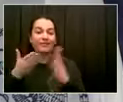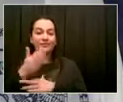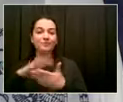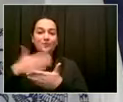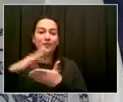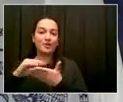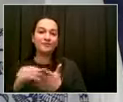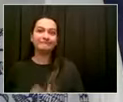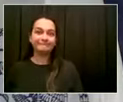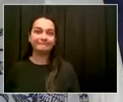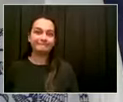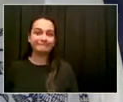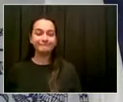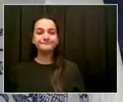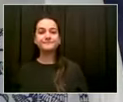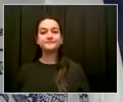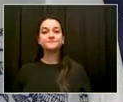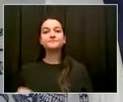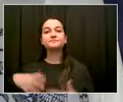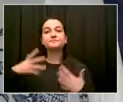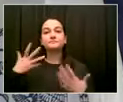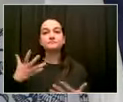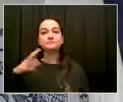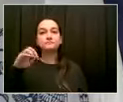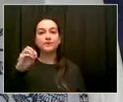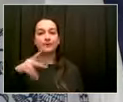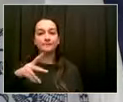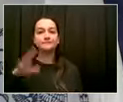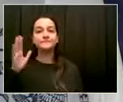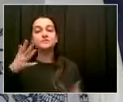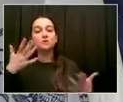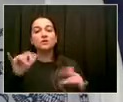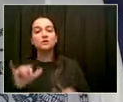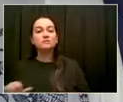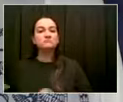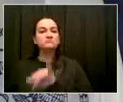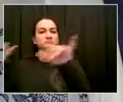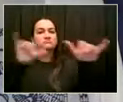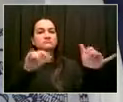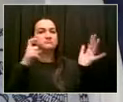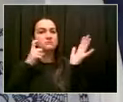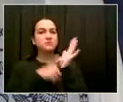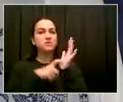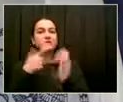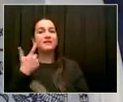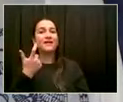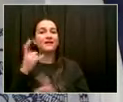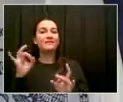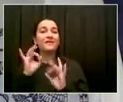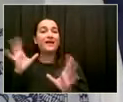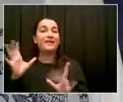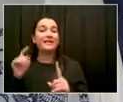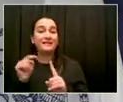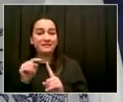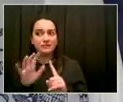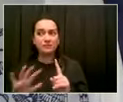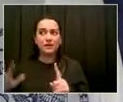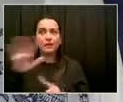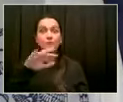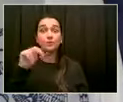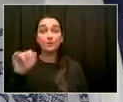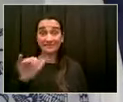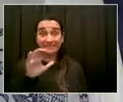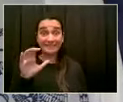But as you well know from your seven-year Vision Zero campaign, there are far more injuries caused by car drivers than by gunmen.